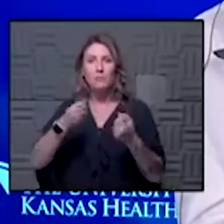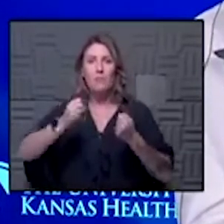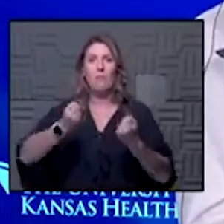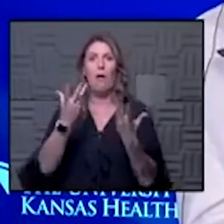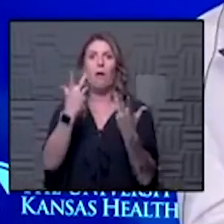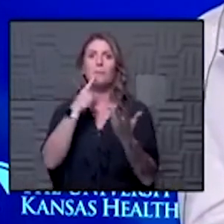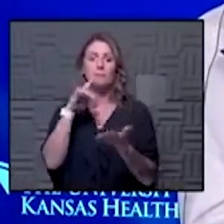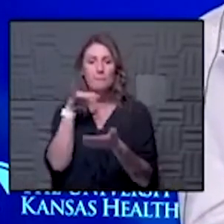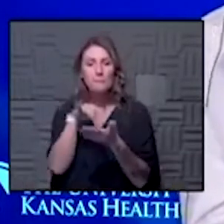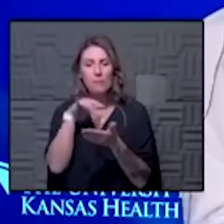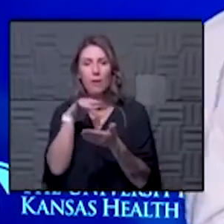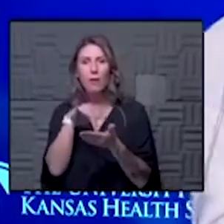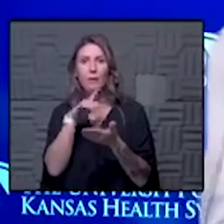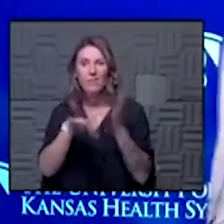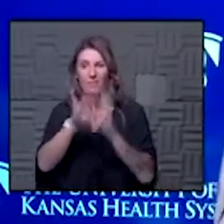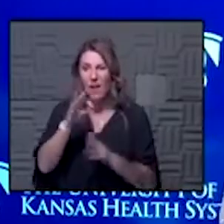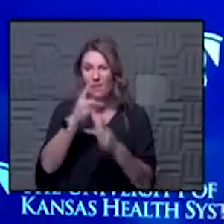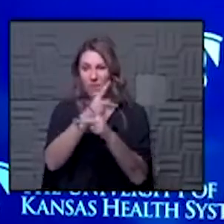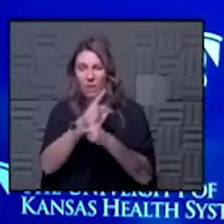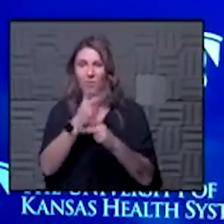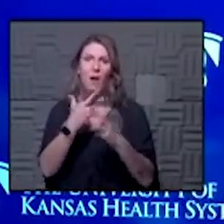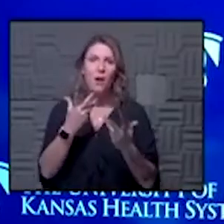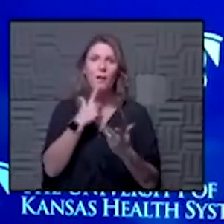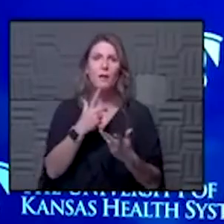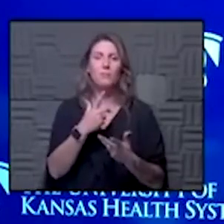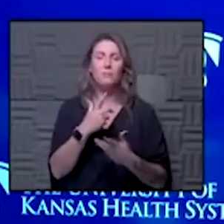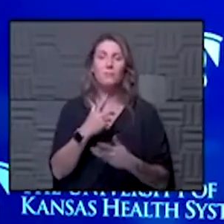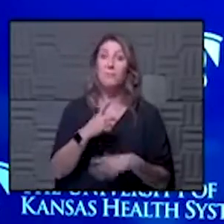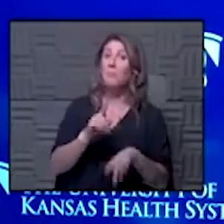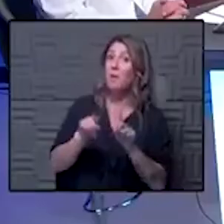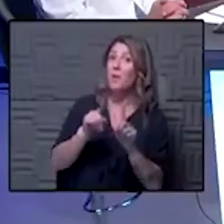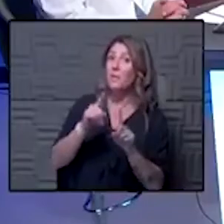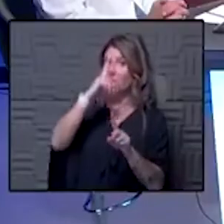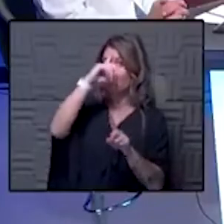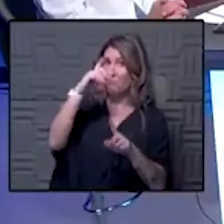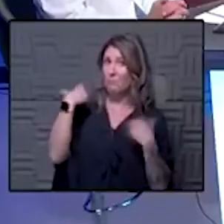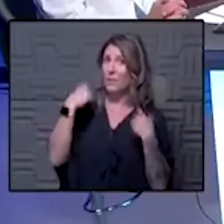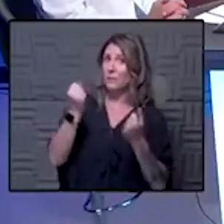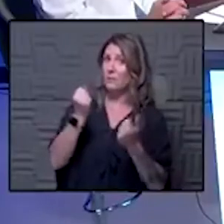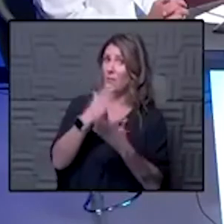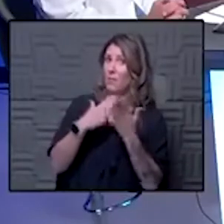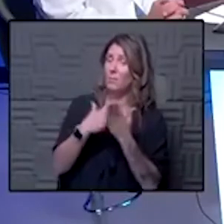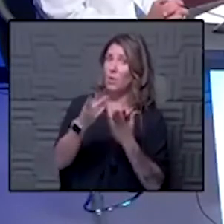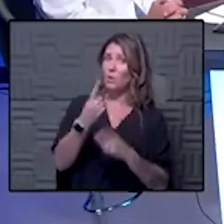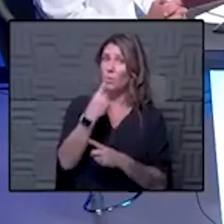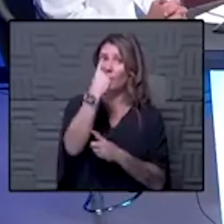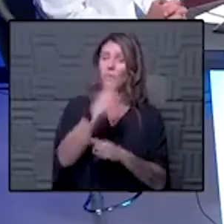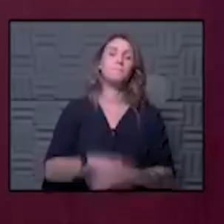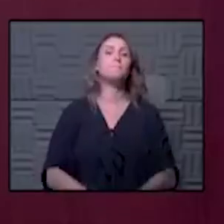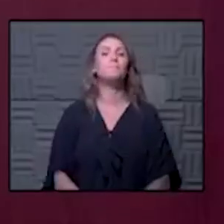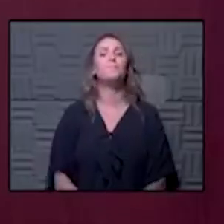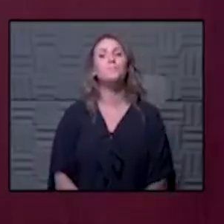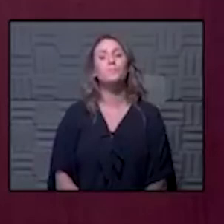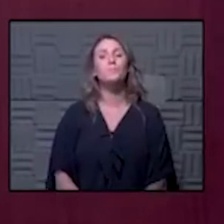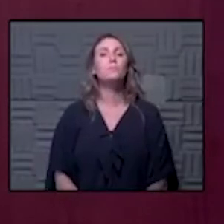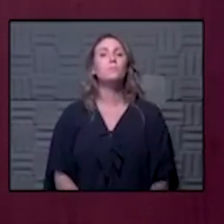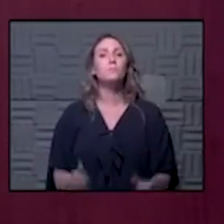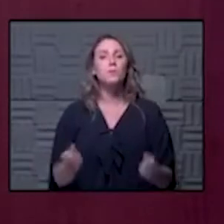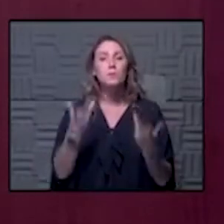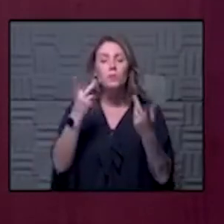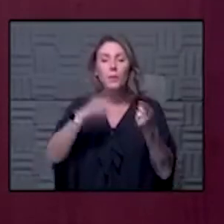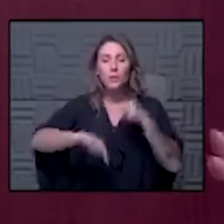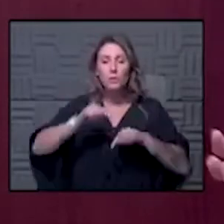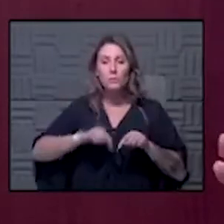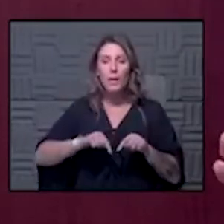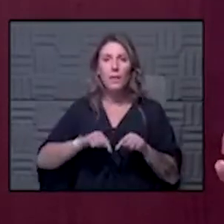that's why those challenge studies are important having said all that mental health side of challenge studies what do you think you know i think so much of this just comes back